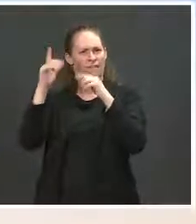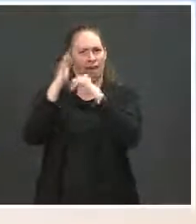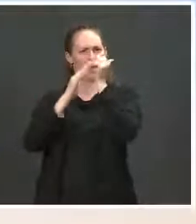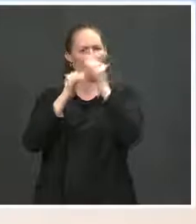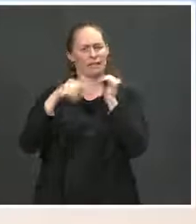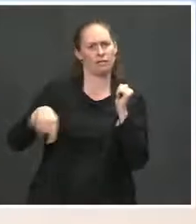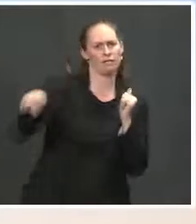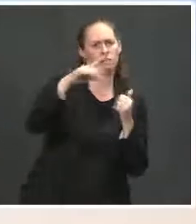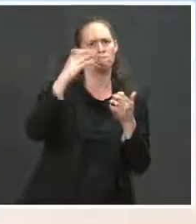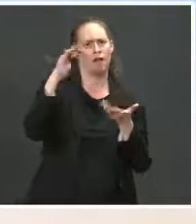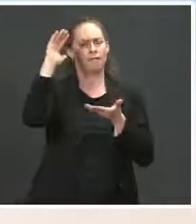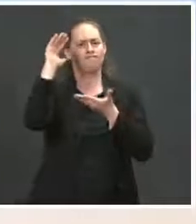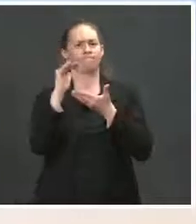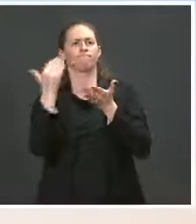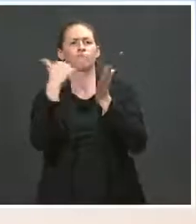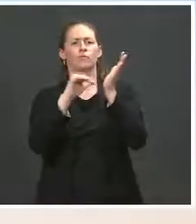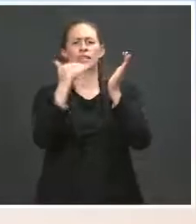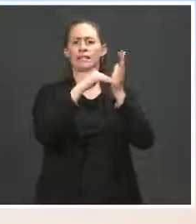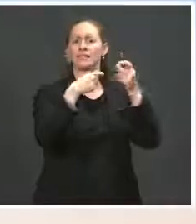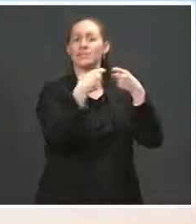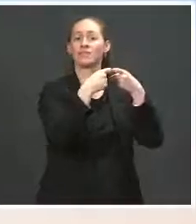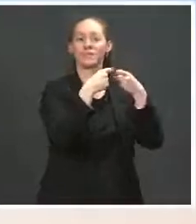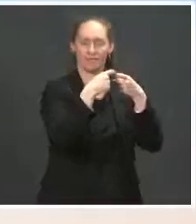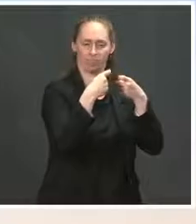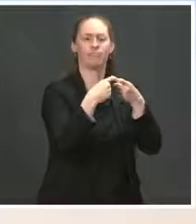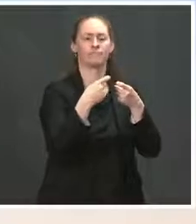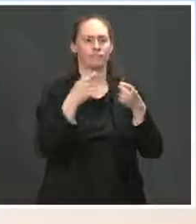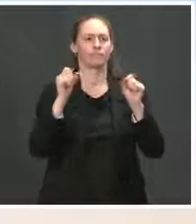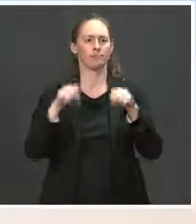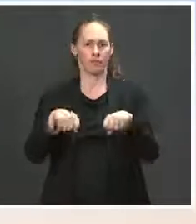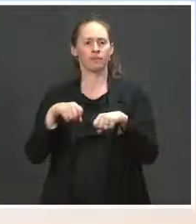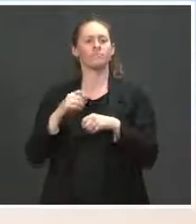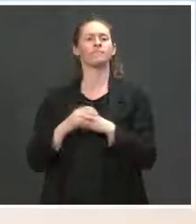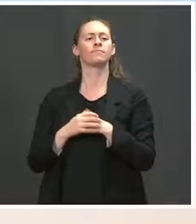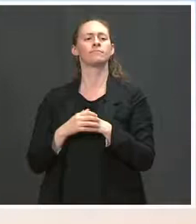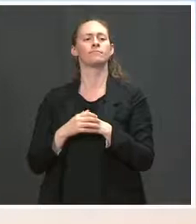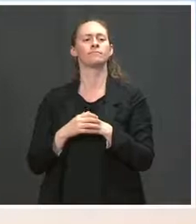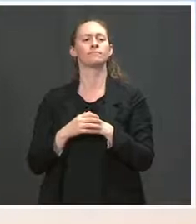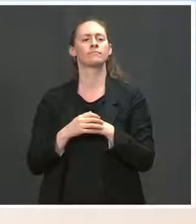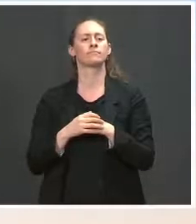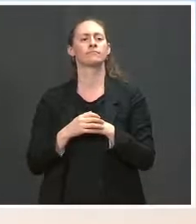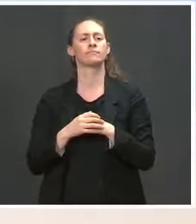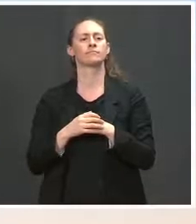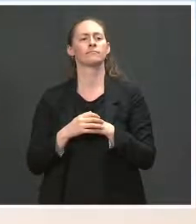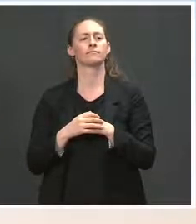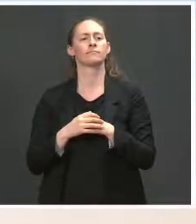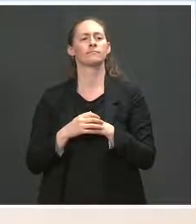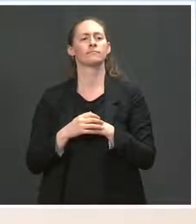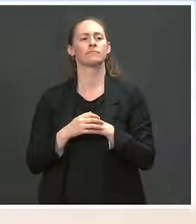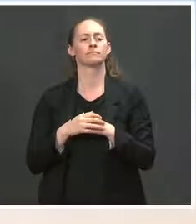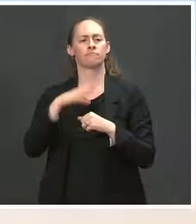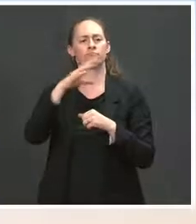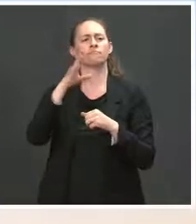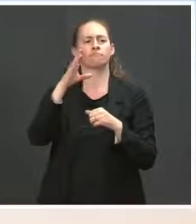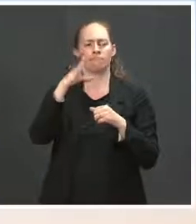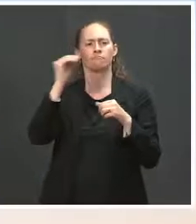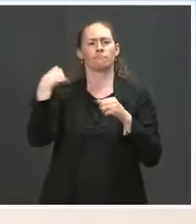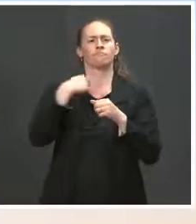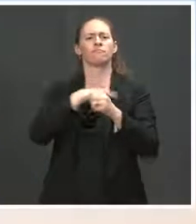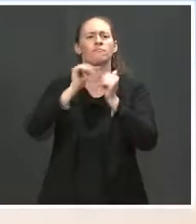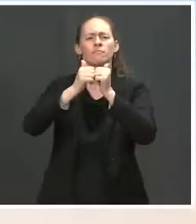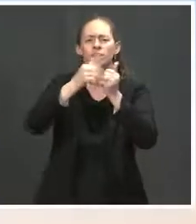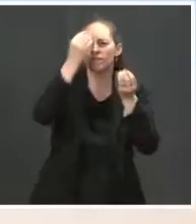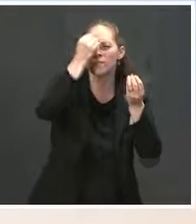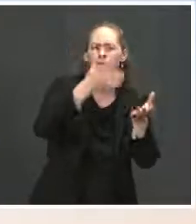continental United States within 24 months using the Defense Climate Assessment Tool. And the EPA will fund $1 million